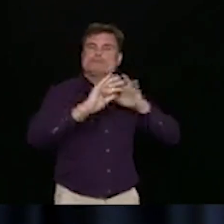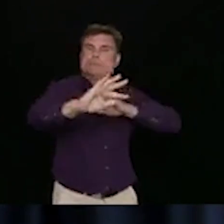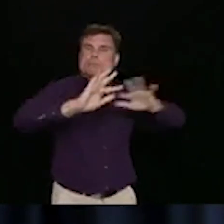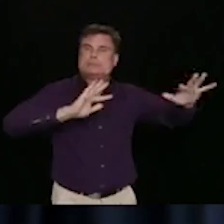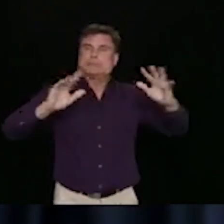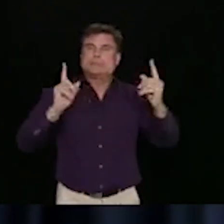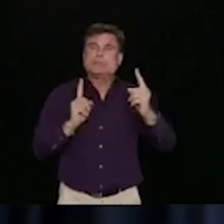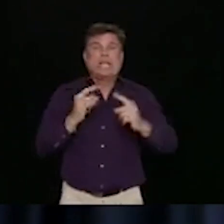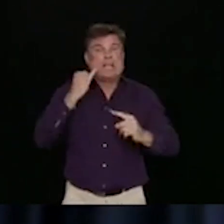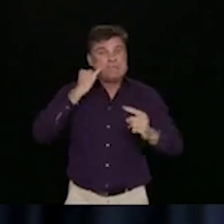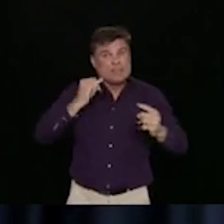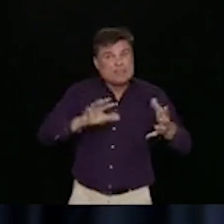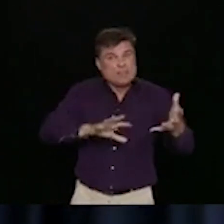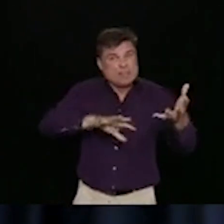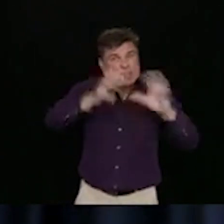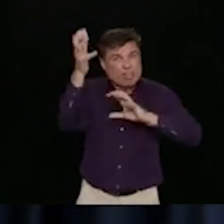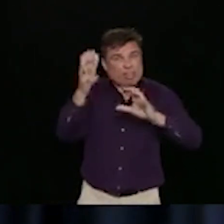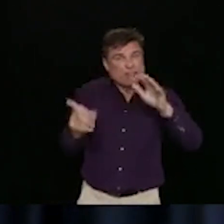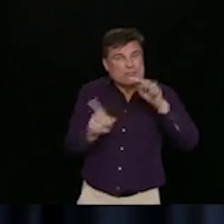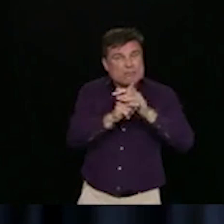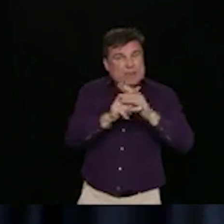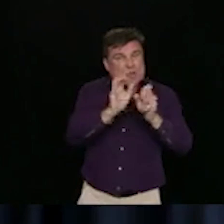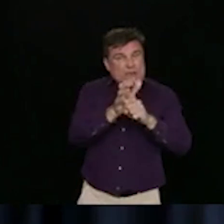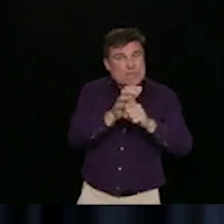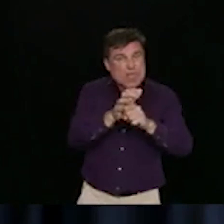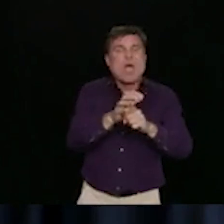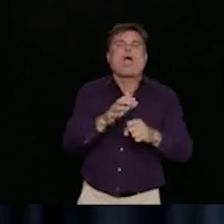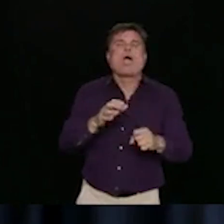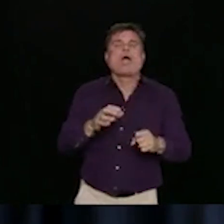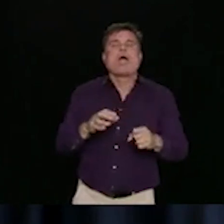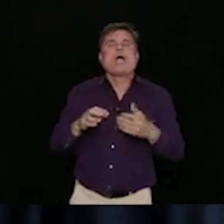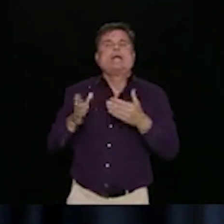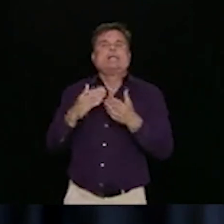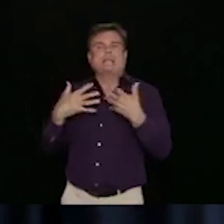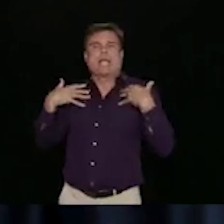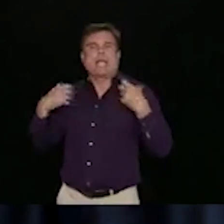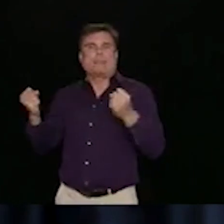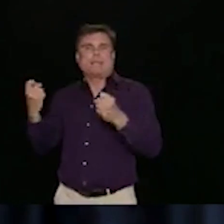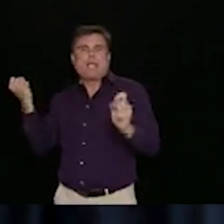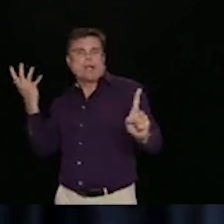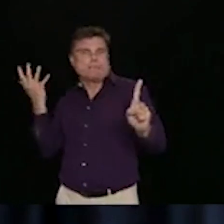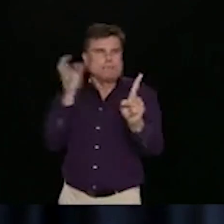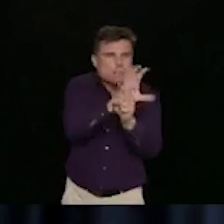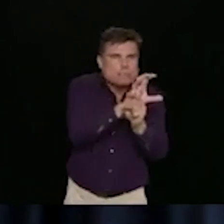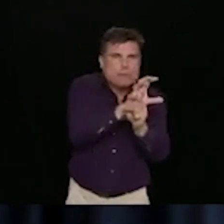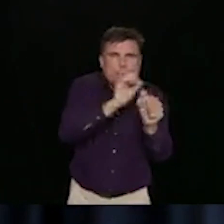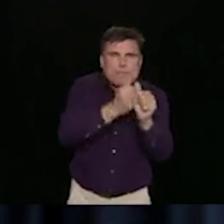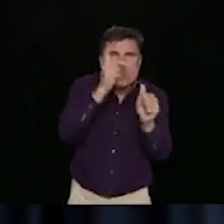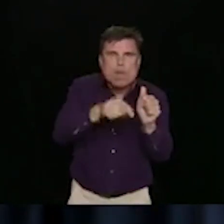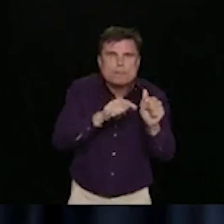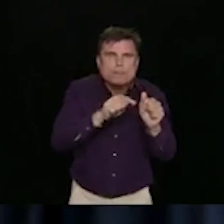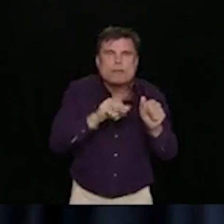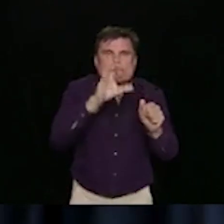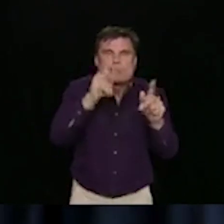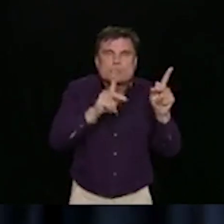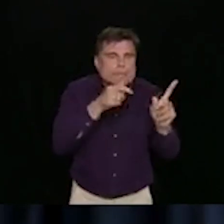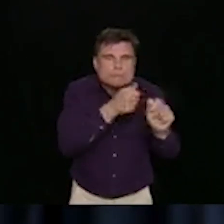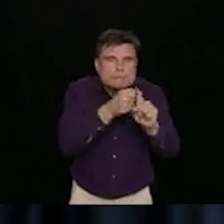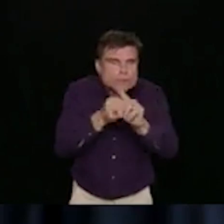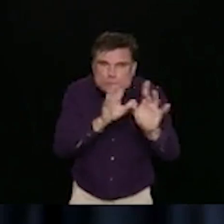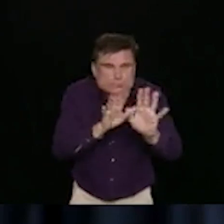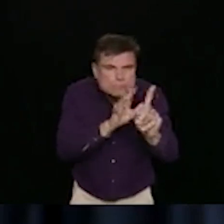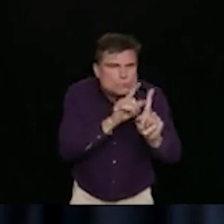What we are looking at are what are the things that we need to do to make those closed spaces where 50 is actually quite a big number,